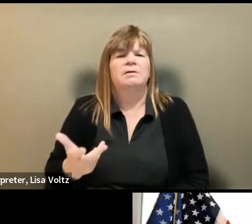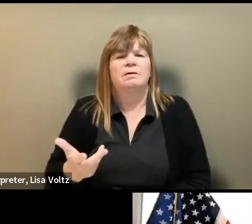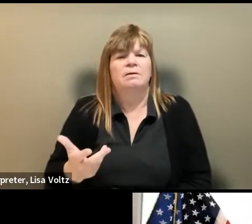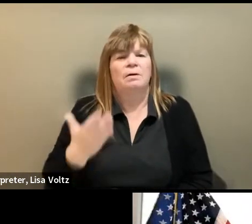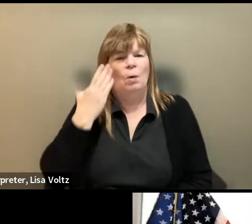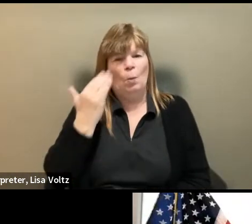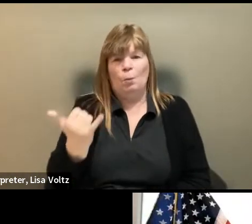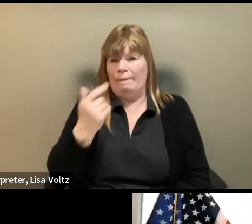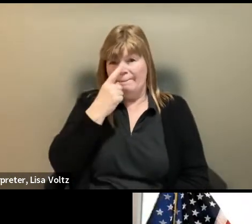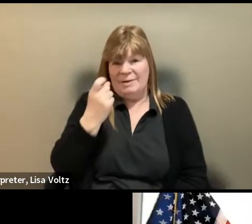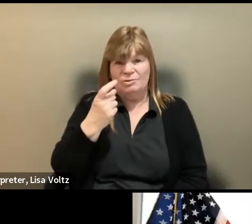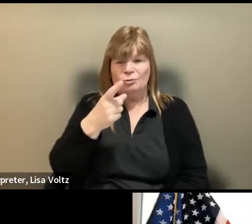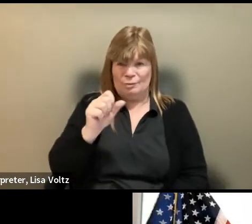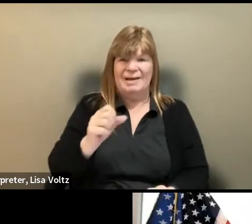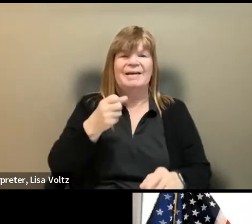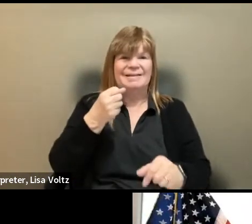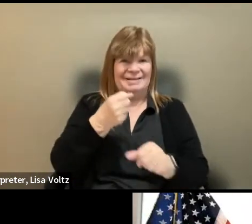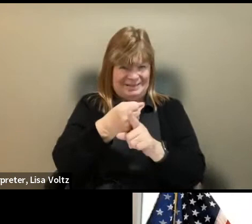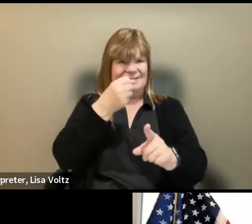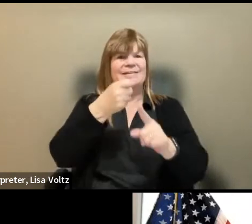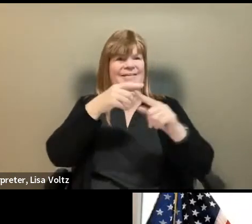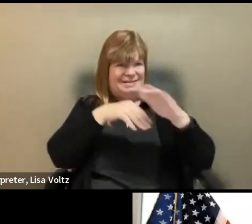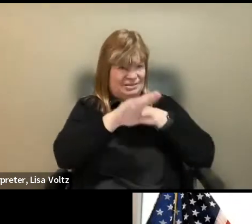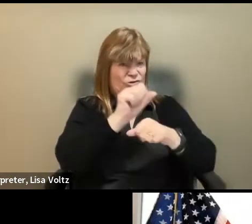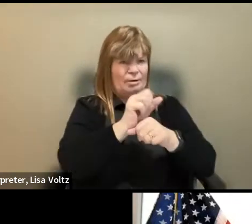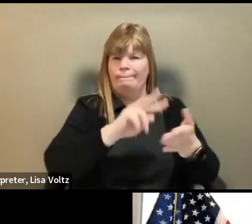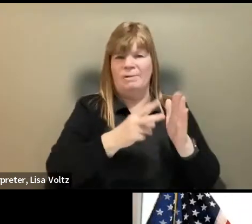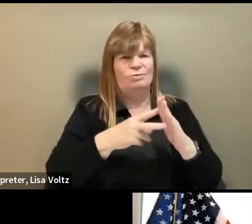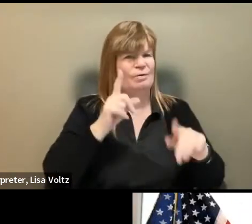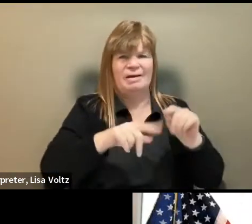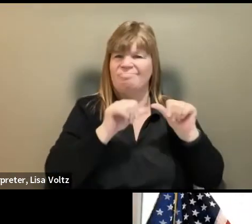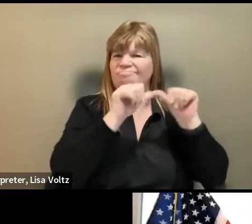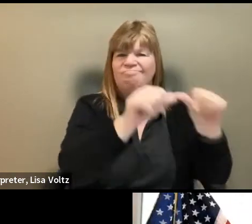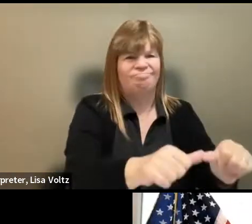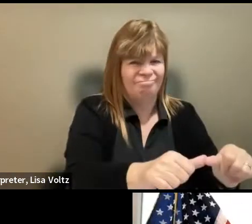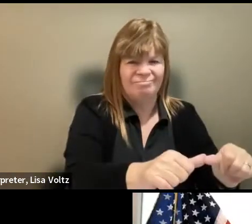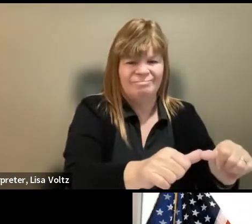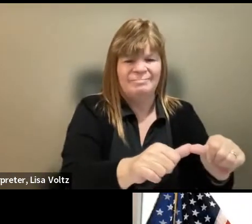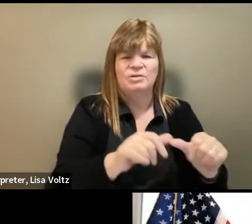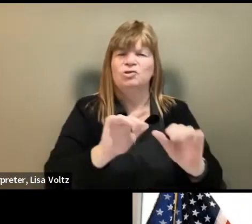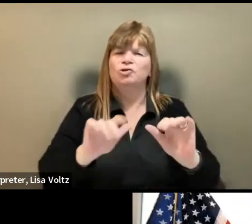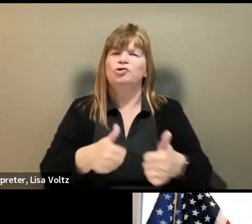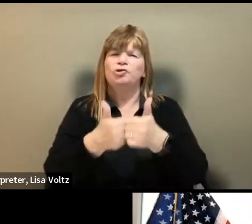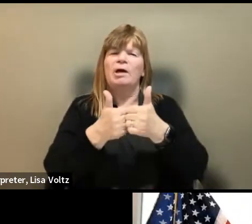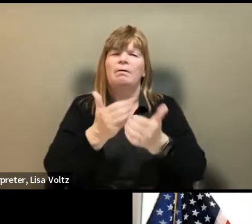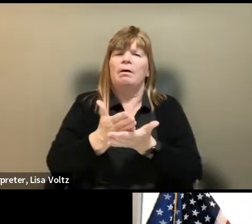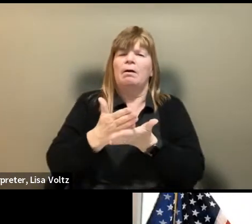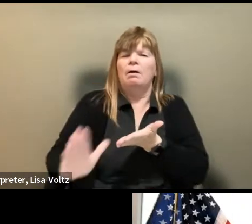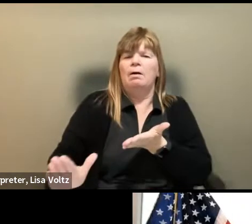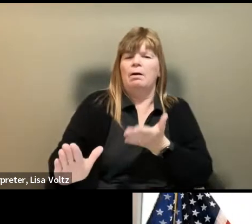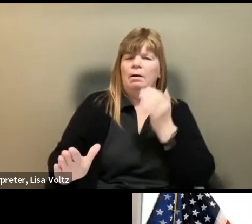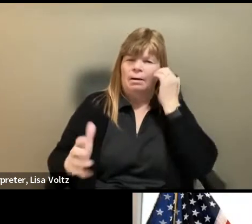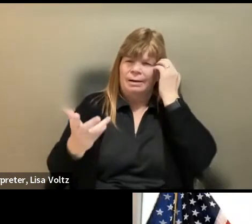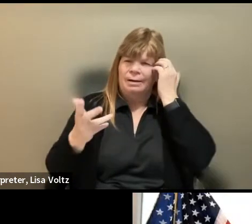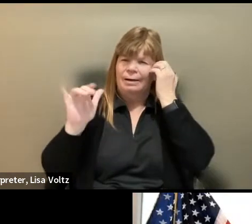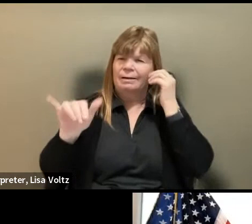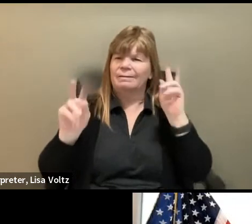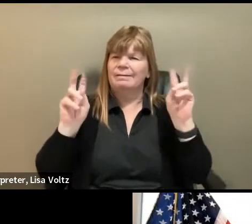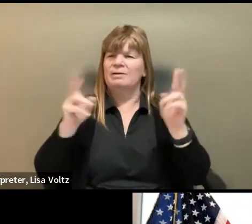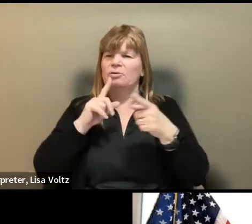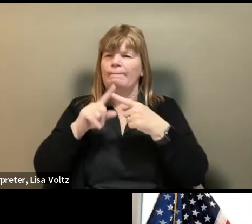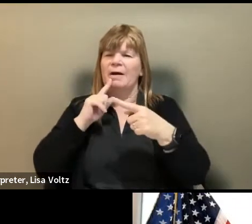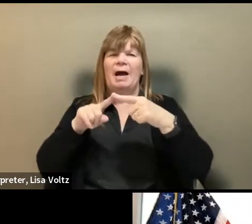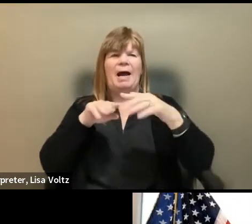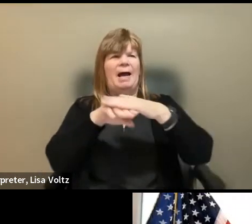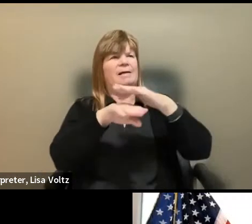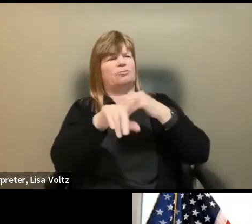because you can get a job doesn't mean that you can keep that job. And the challenge of being pushed out, I'm glad that you framed the question in terms of access to